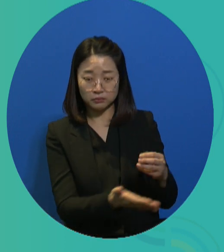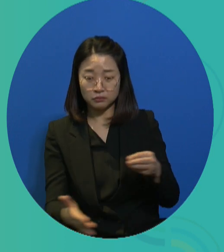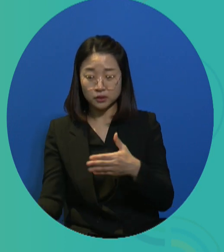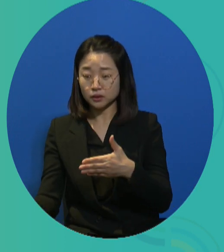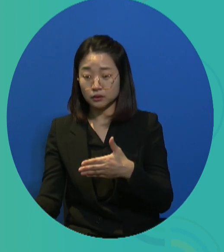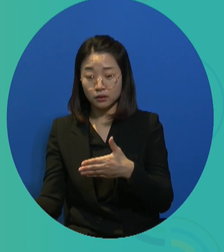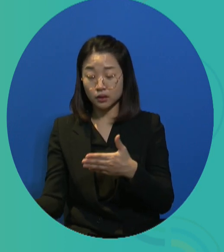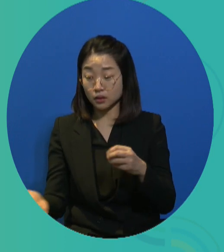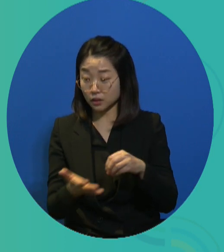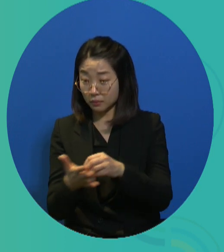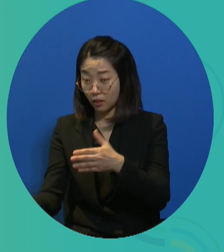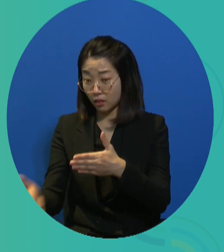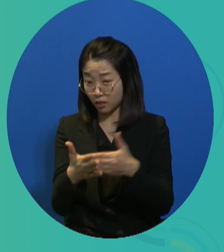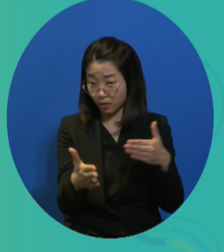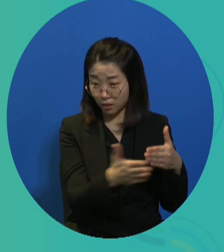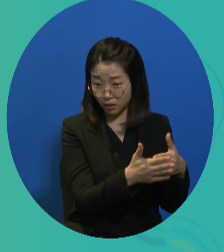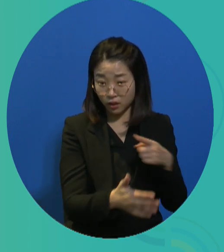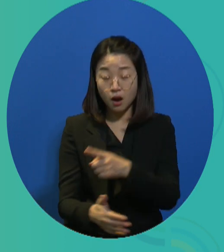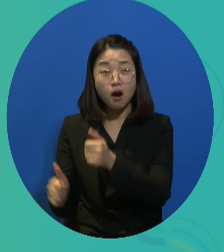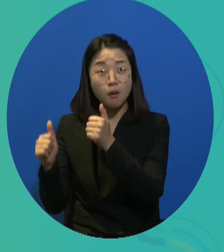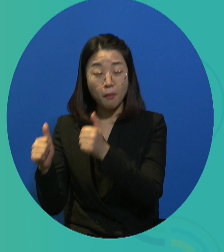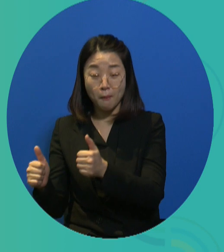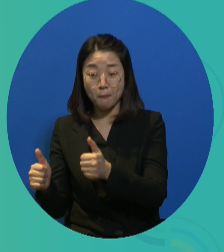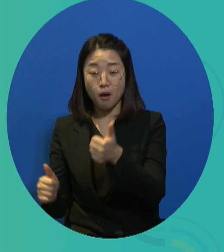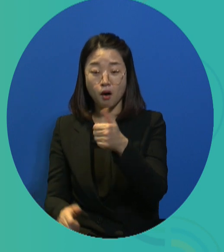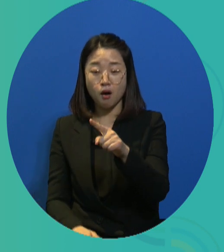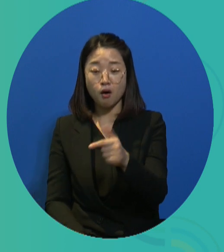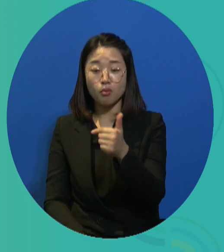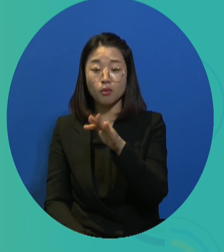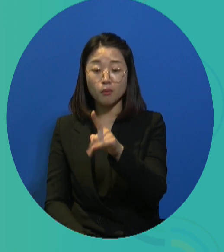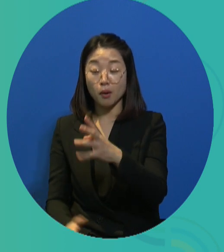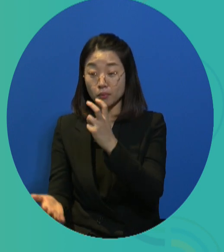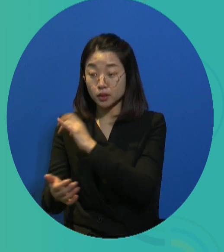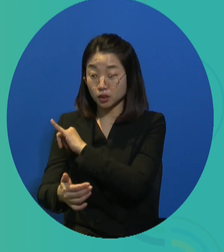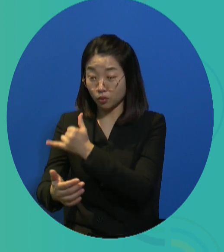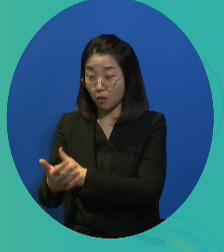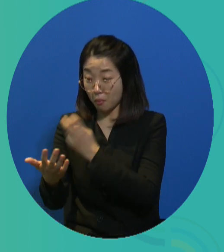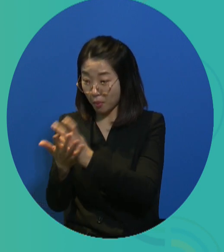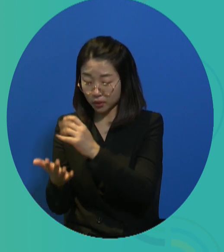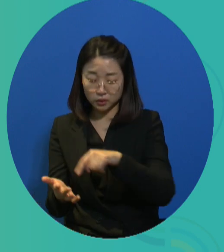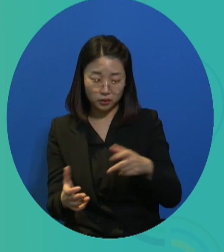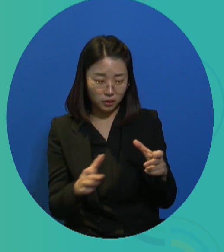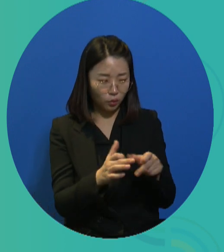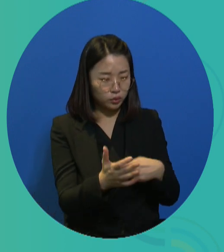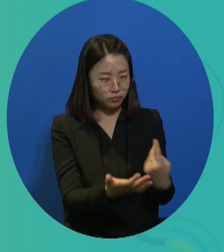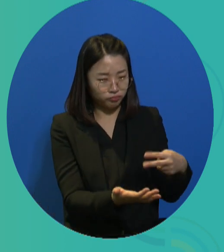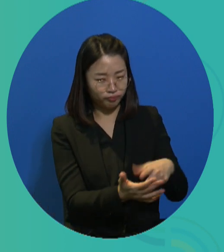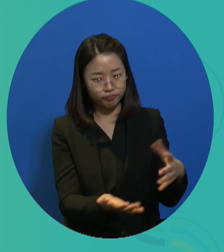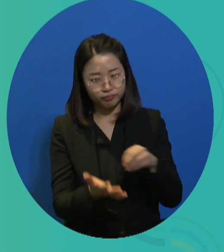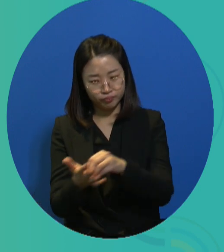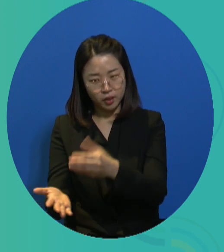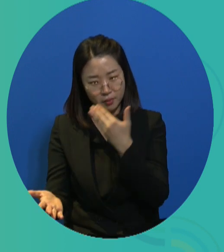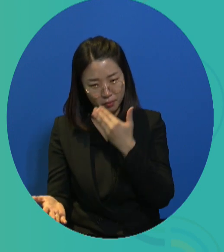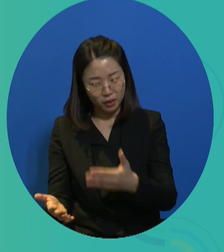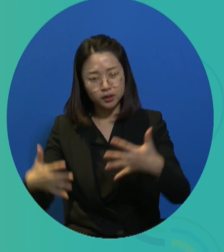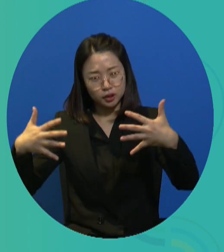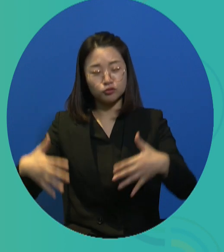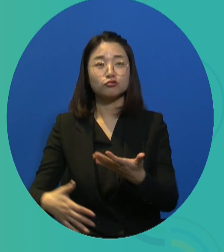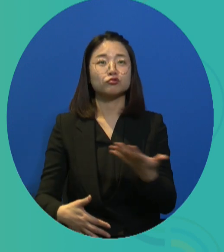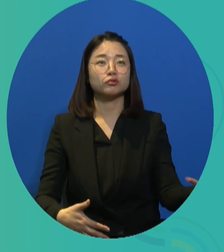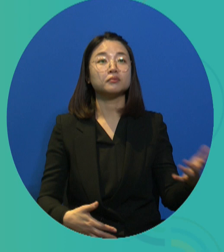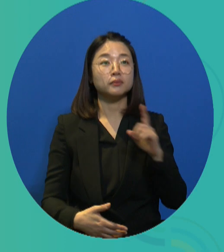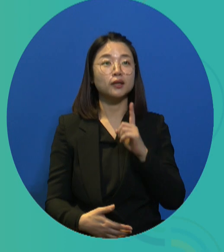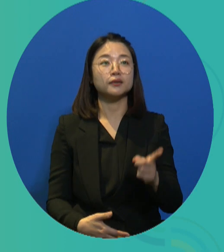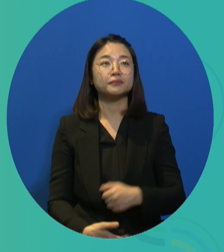of severely disabled persons to participate in the labor market so that their right to work can be guaranteed, which is